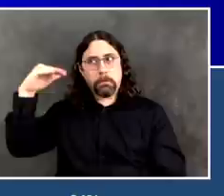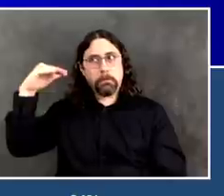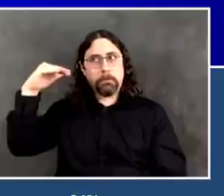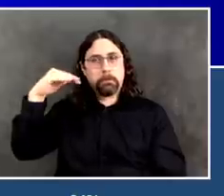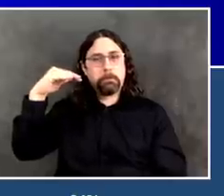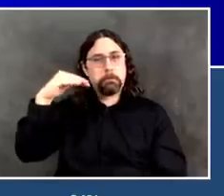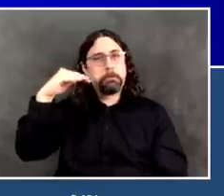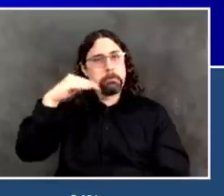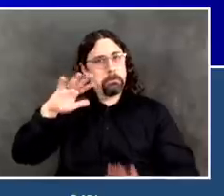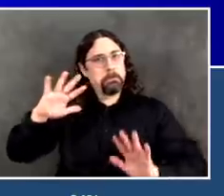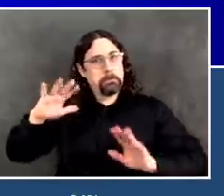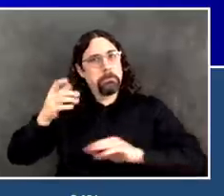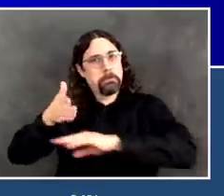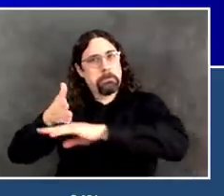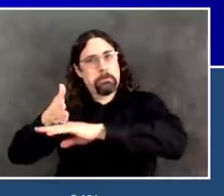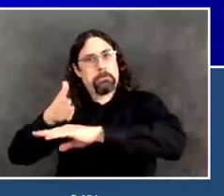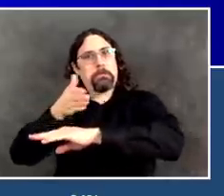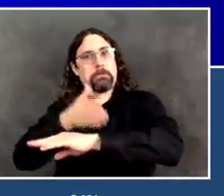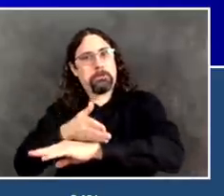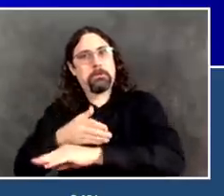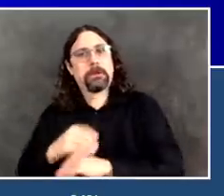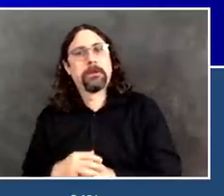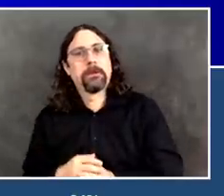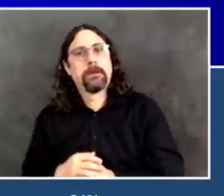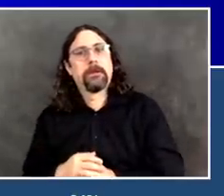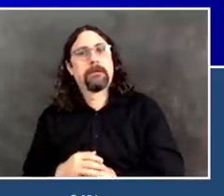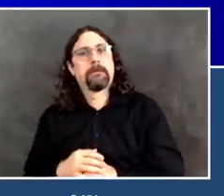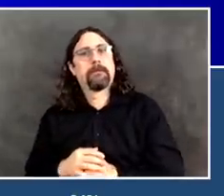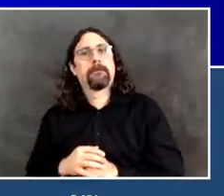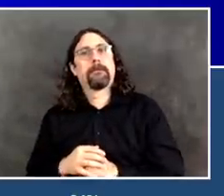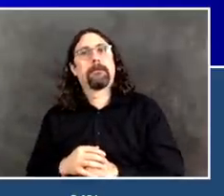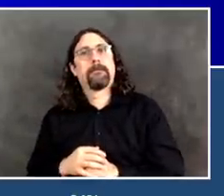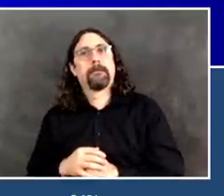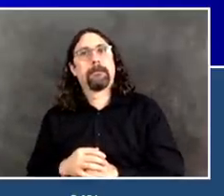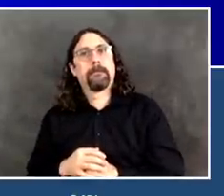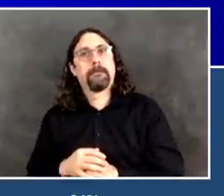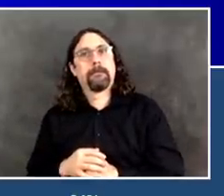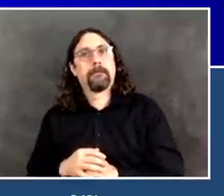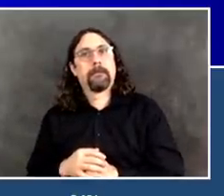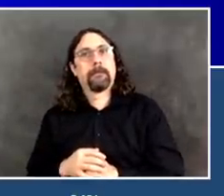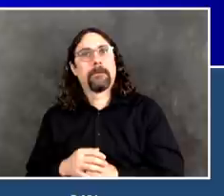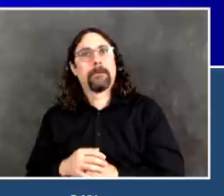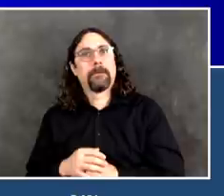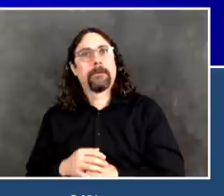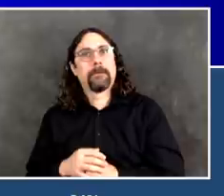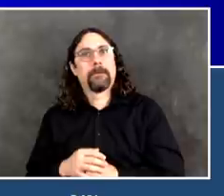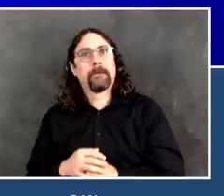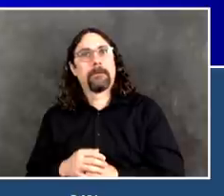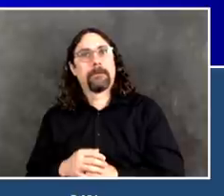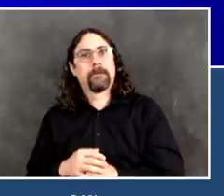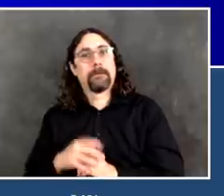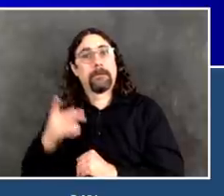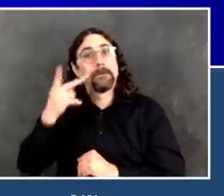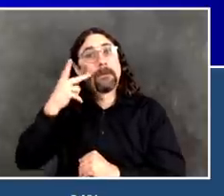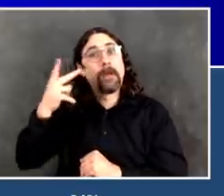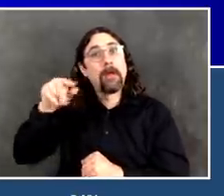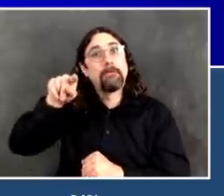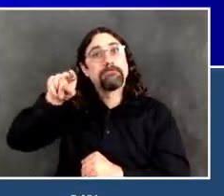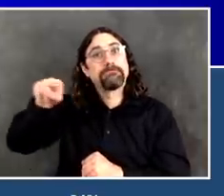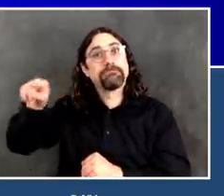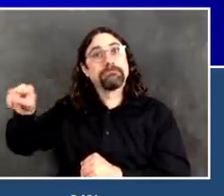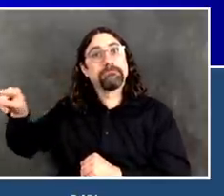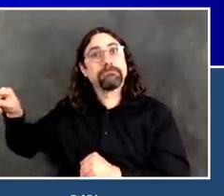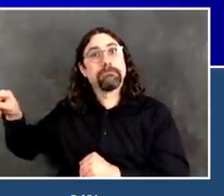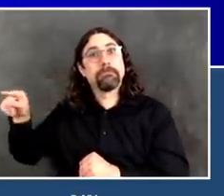decelerating. You're seeing all these charts. They're making very clear. No, sometimes charts and graphs and those things don't tell you much.